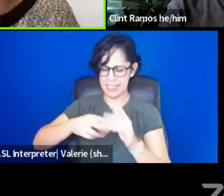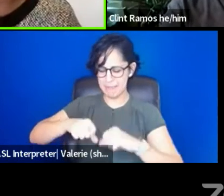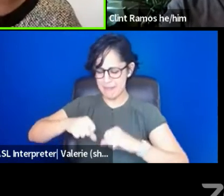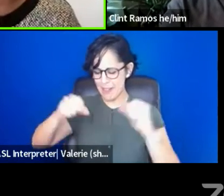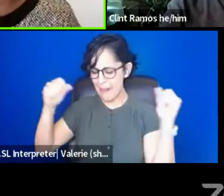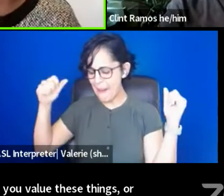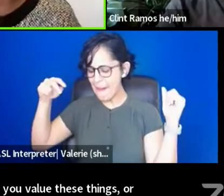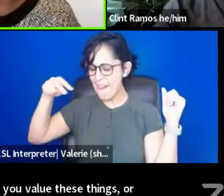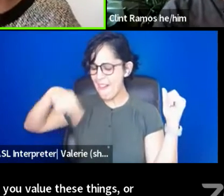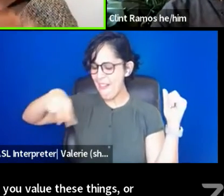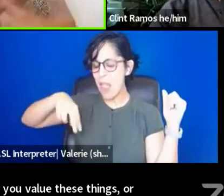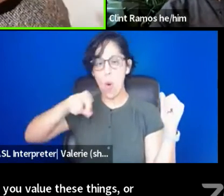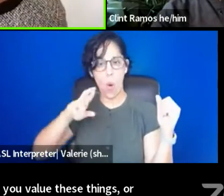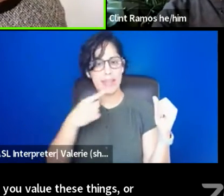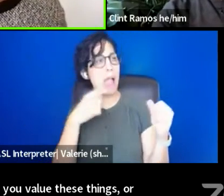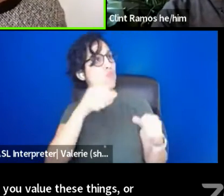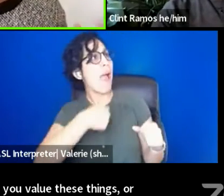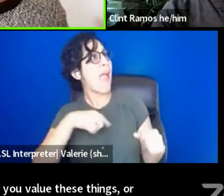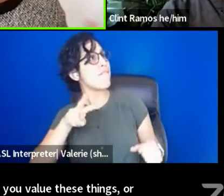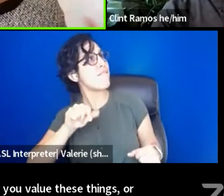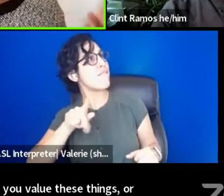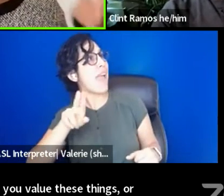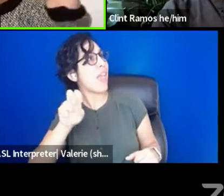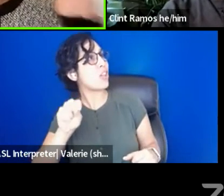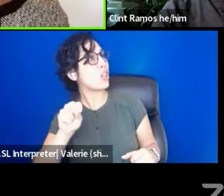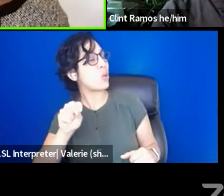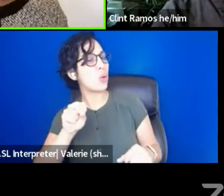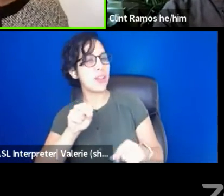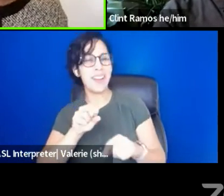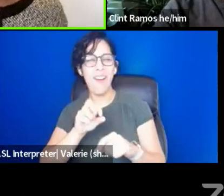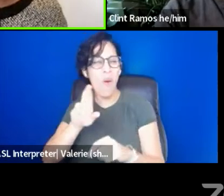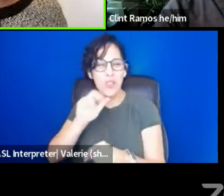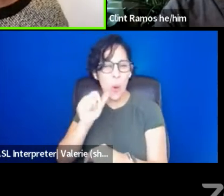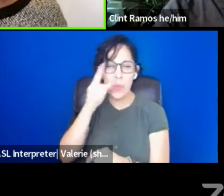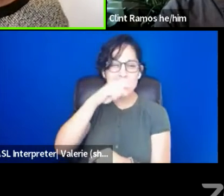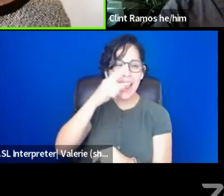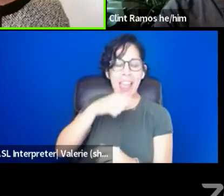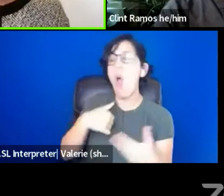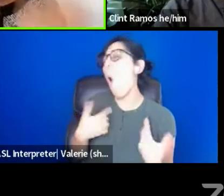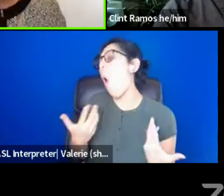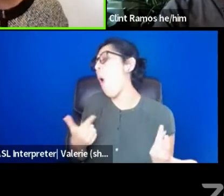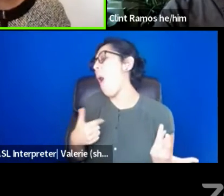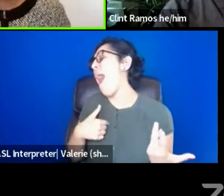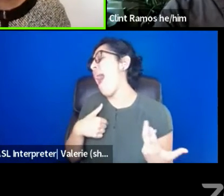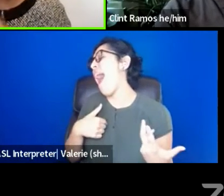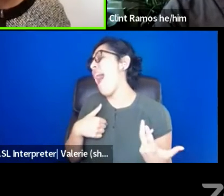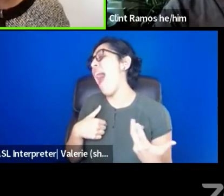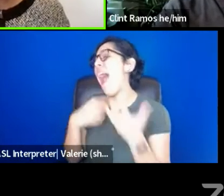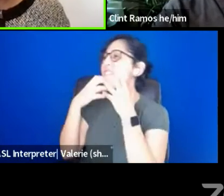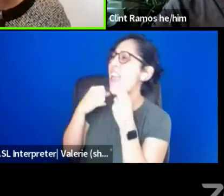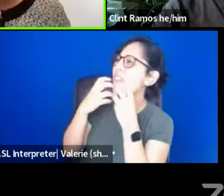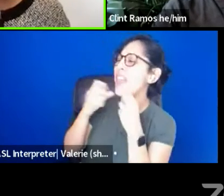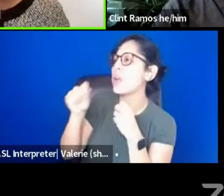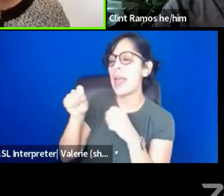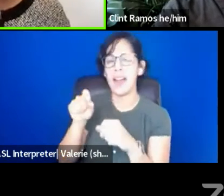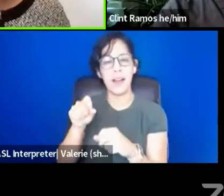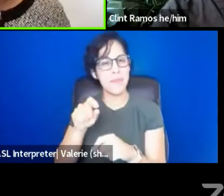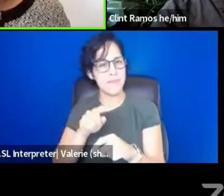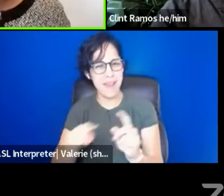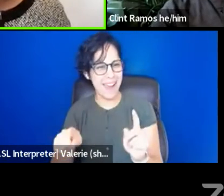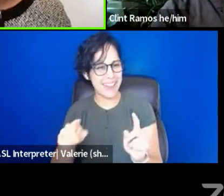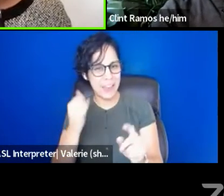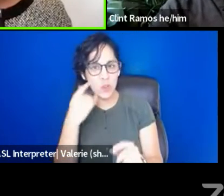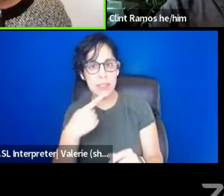don't pretend you value them. That's one of my conversation now, like, let's not pretend that you value them just like do something else. But if you're saying you're